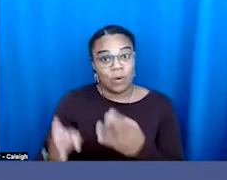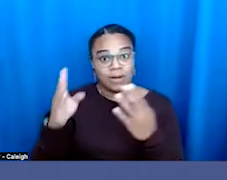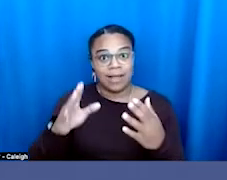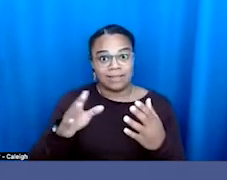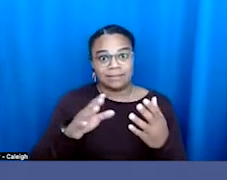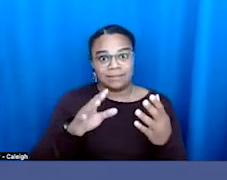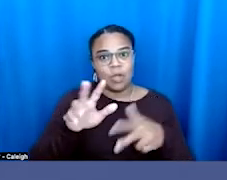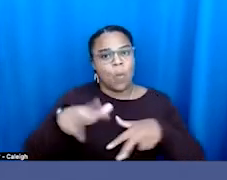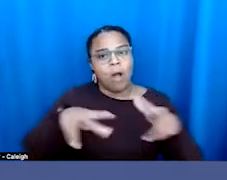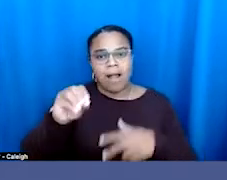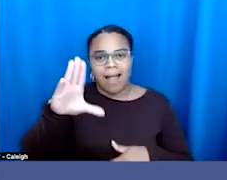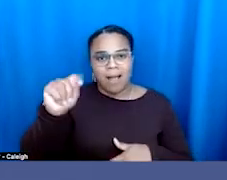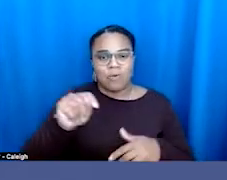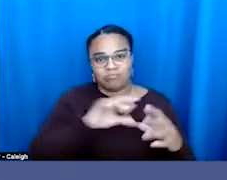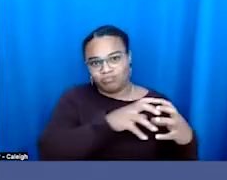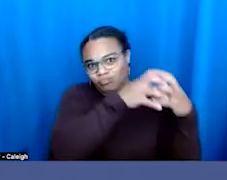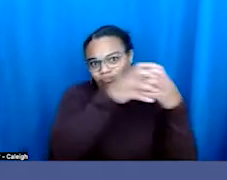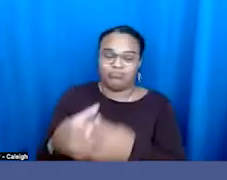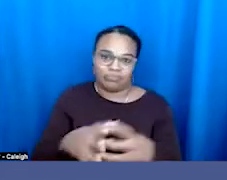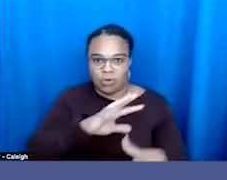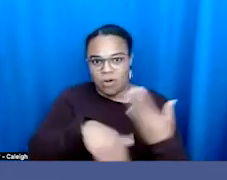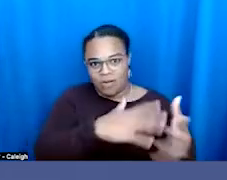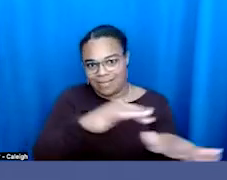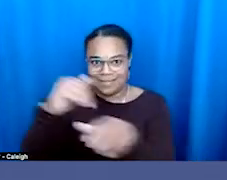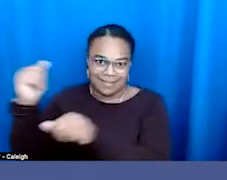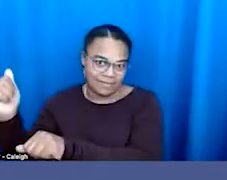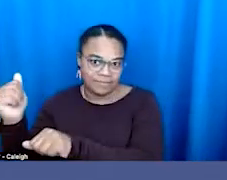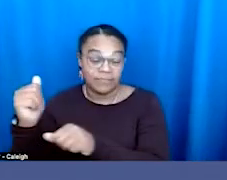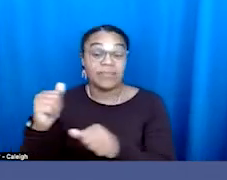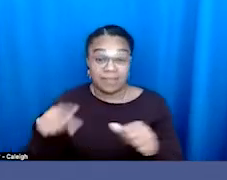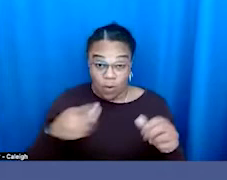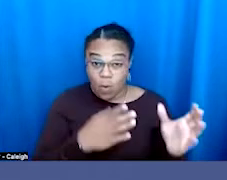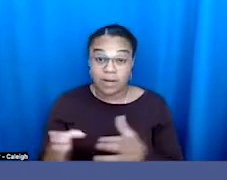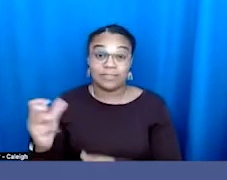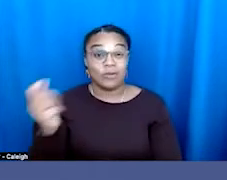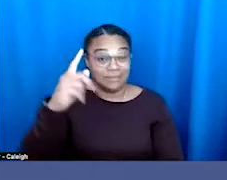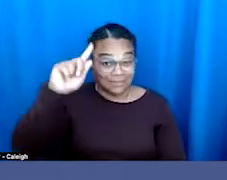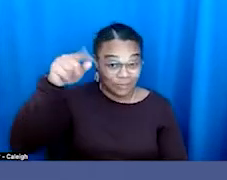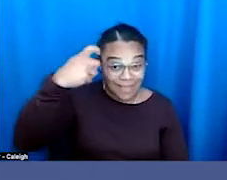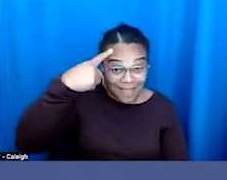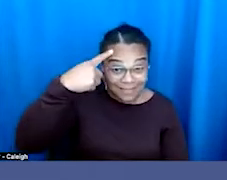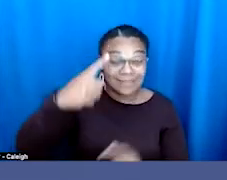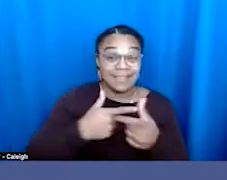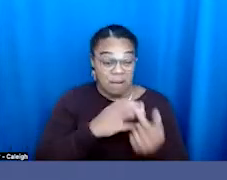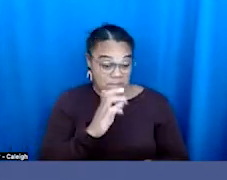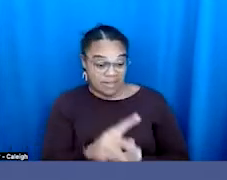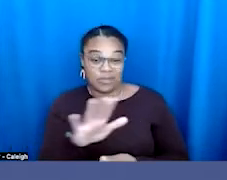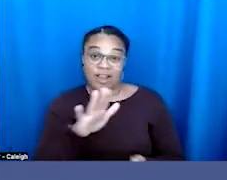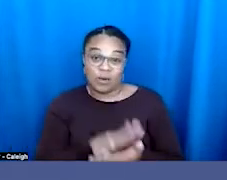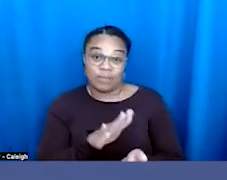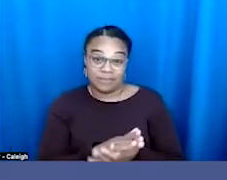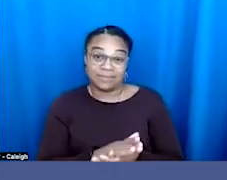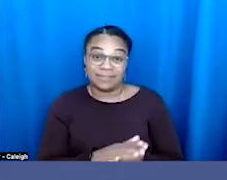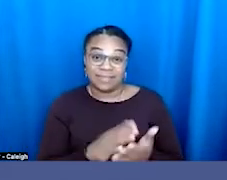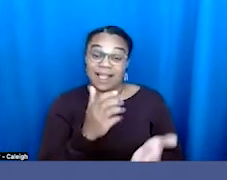Tallahassee to oppose these terrible laws. They went back to their campuses and began pre-registering people to vote, people too young to